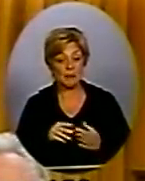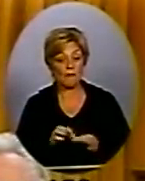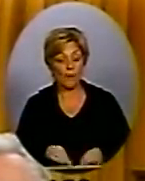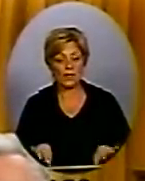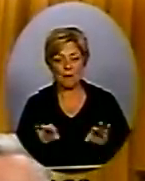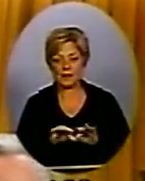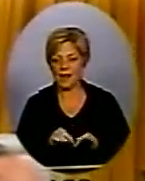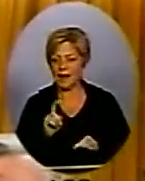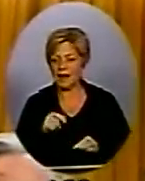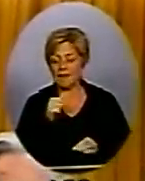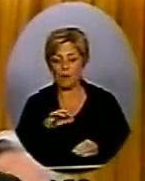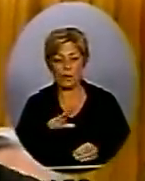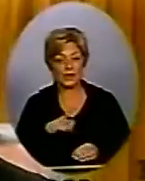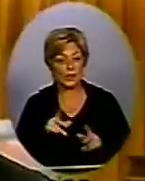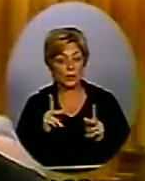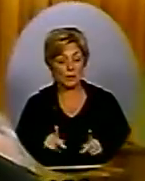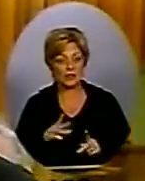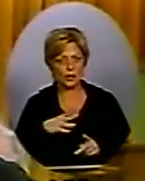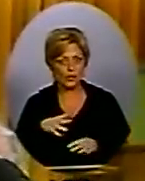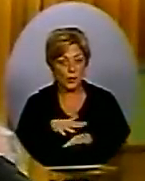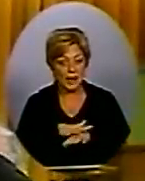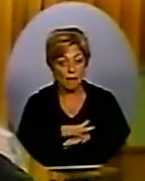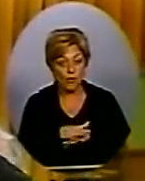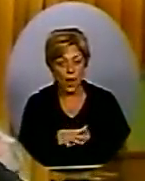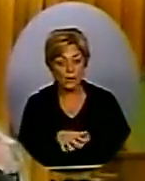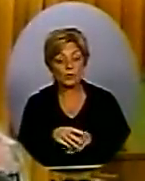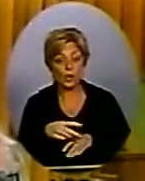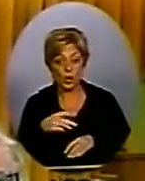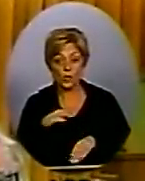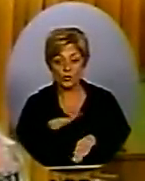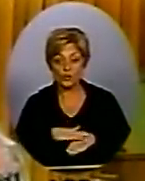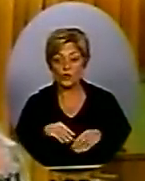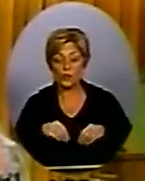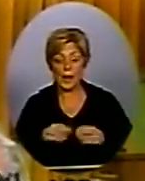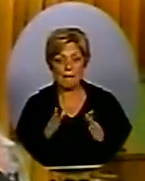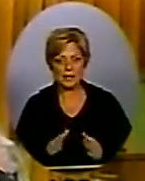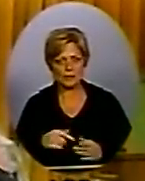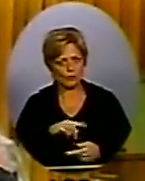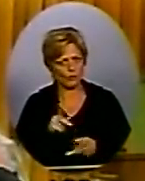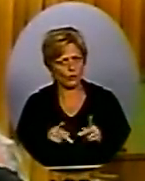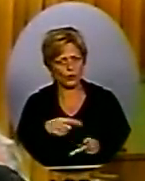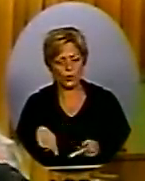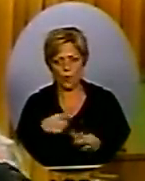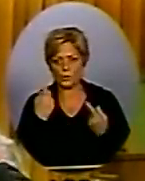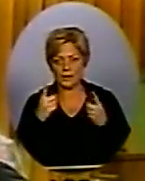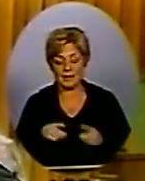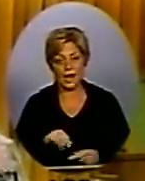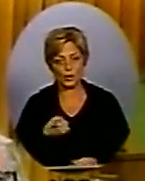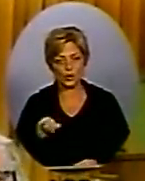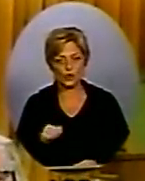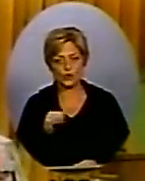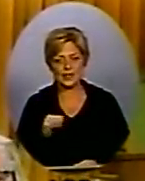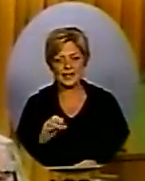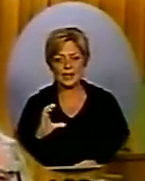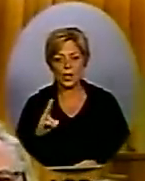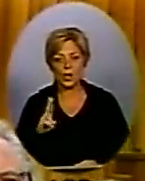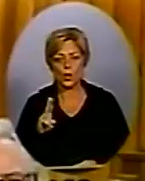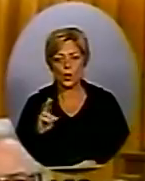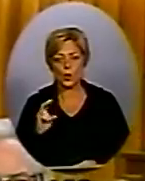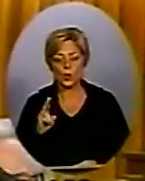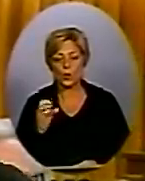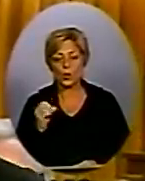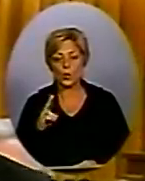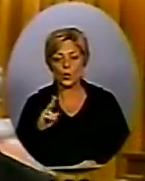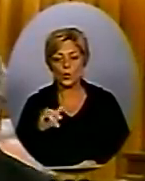I think we'd all agree in this House that Julie Couillard had on-due influence over the member for both while she was at her apartment. So, she gets paid